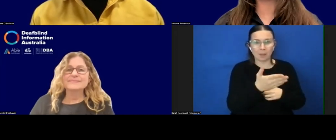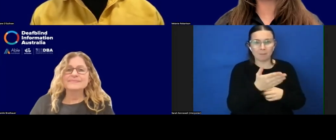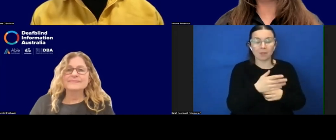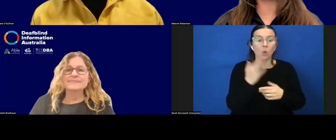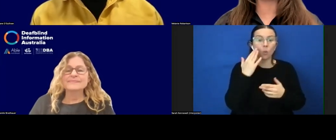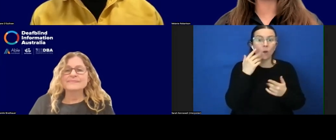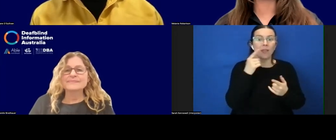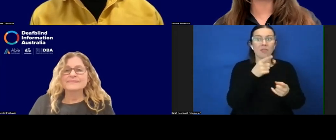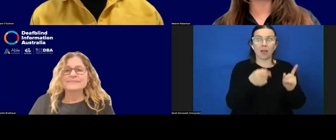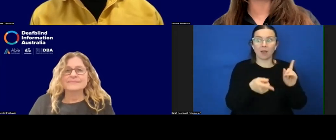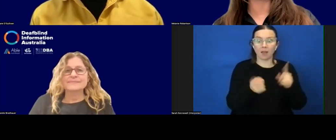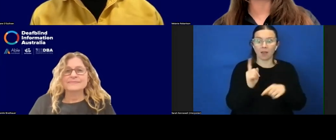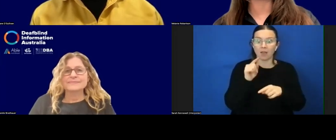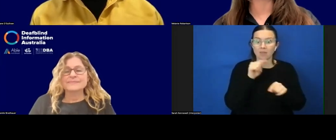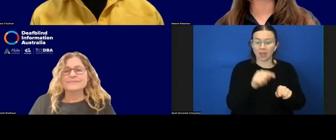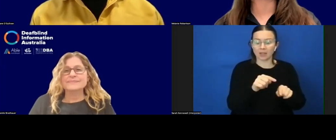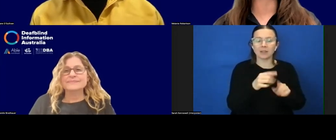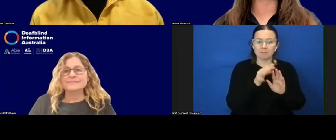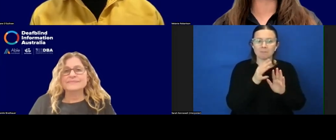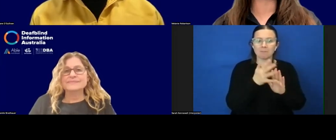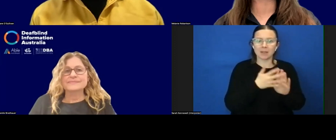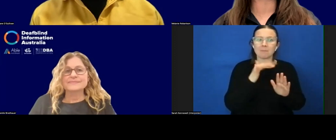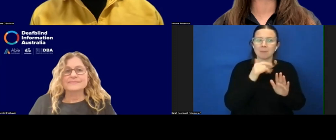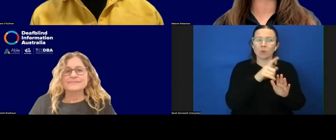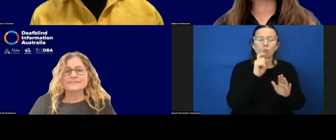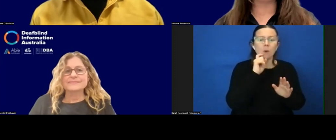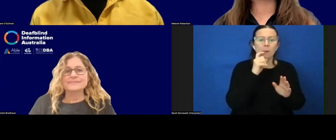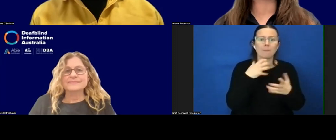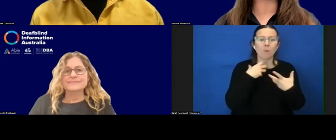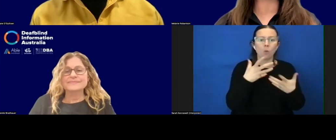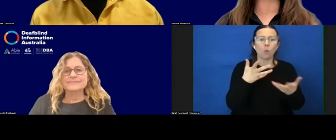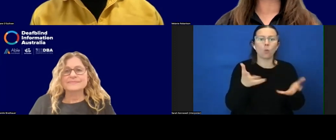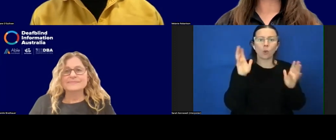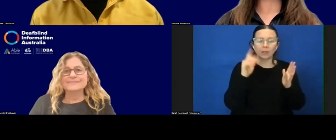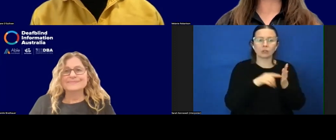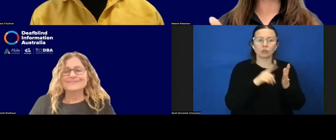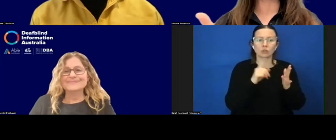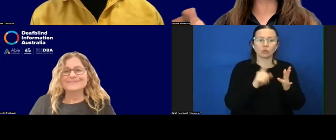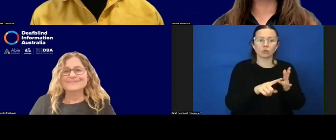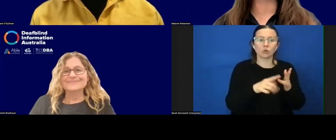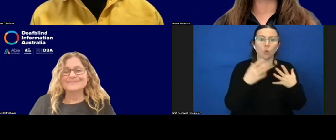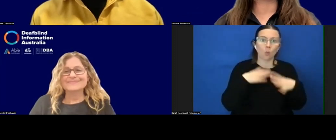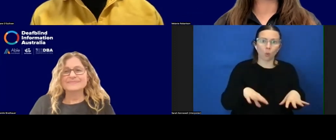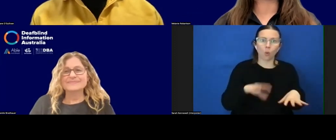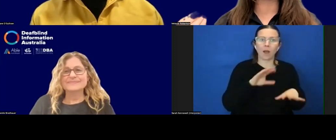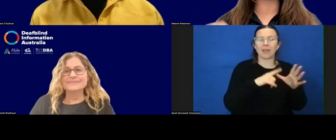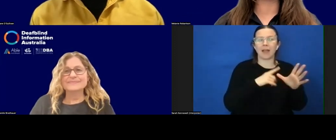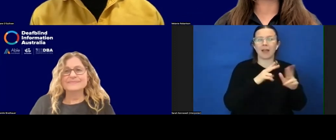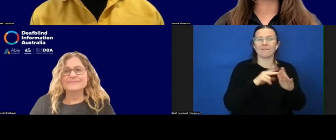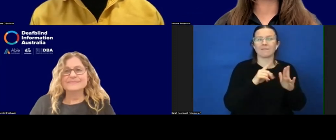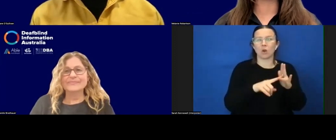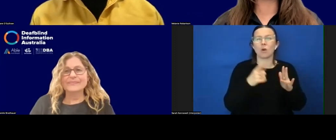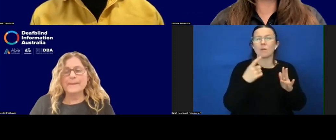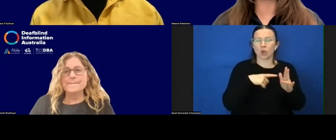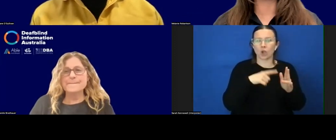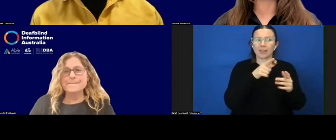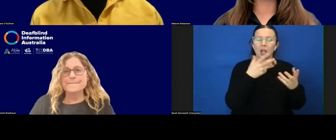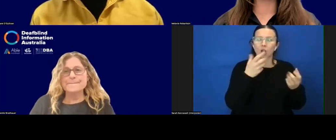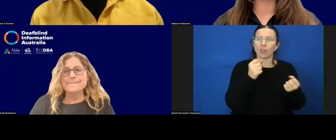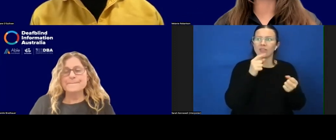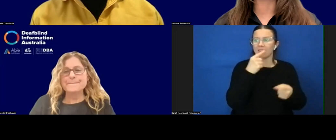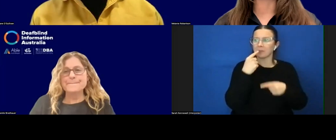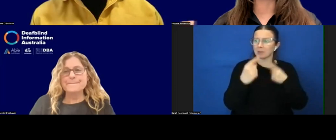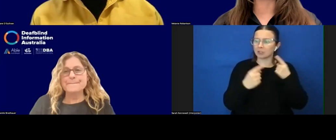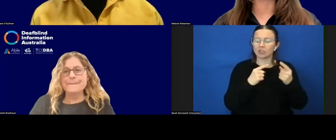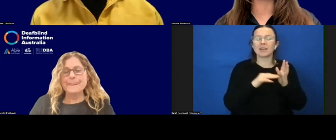gathered that, maybe they would then be sort of more willing to wear the AFOs because they've gathered that information and now they, you know,